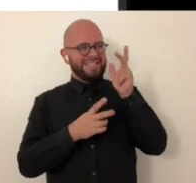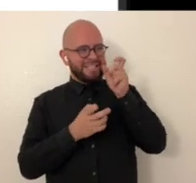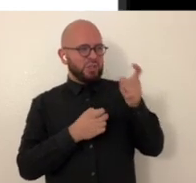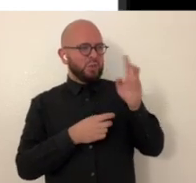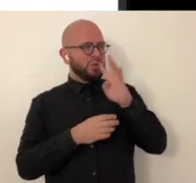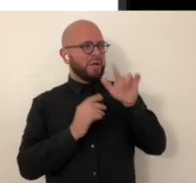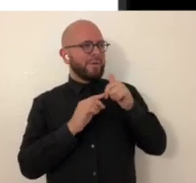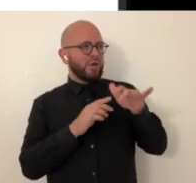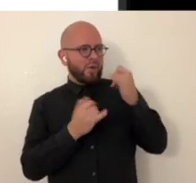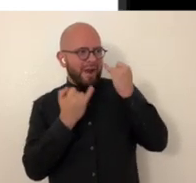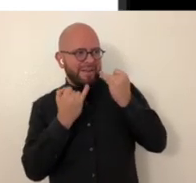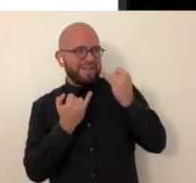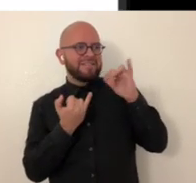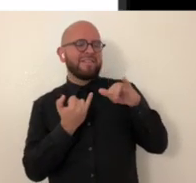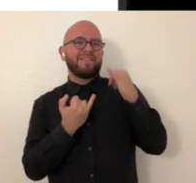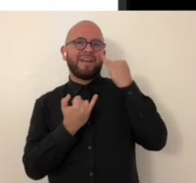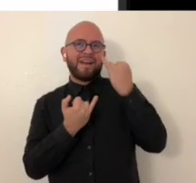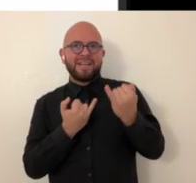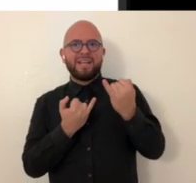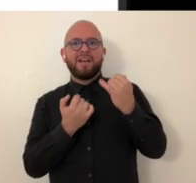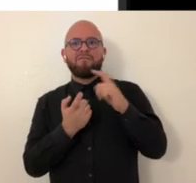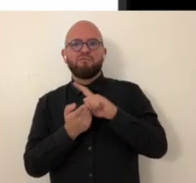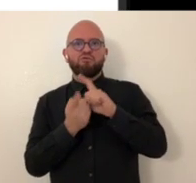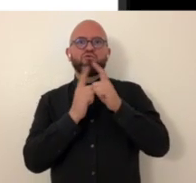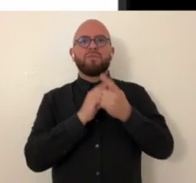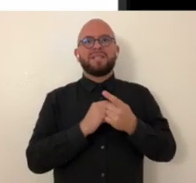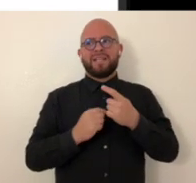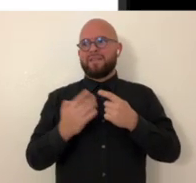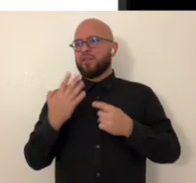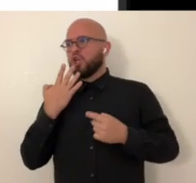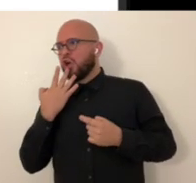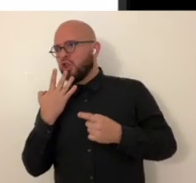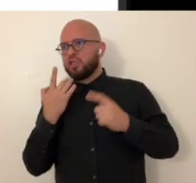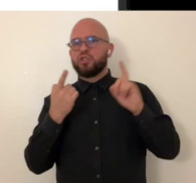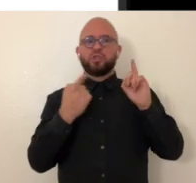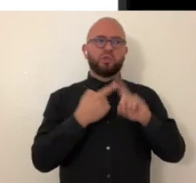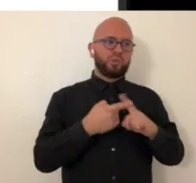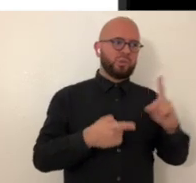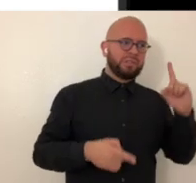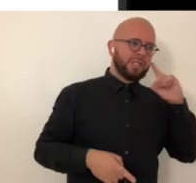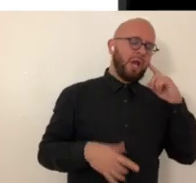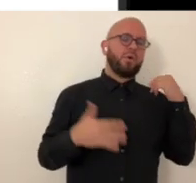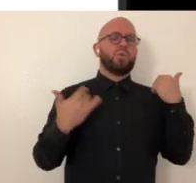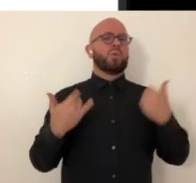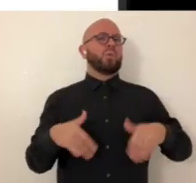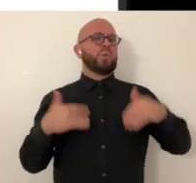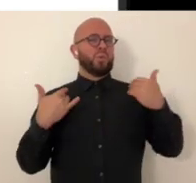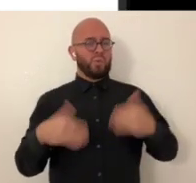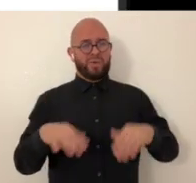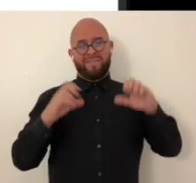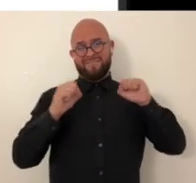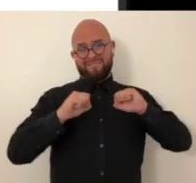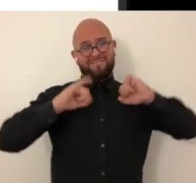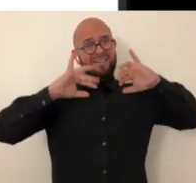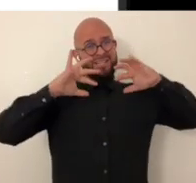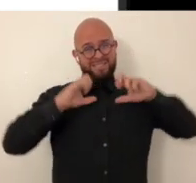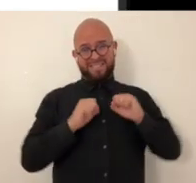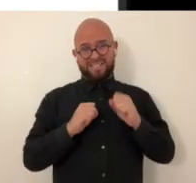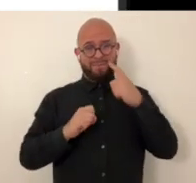at and listening to you talk about your some of your ideas and the idea of translating those colors to sound